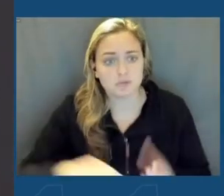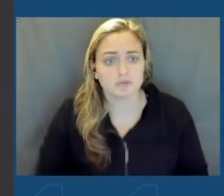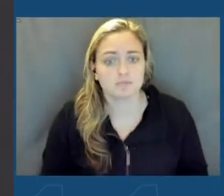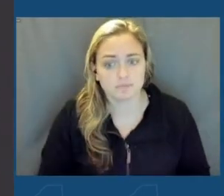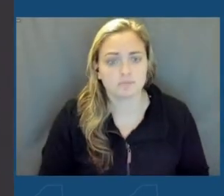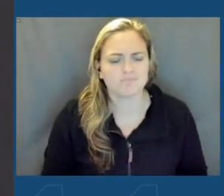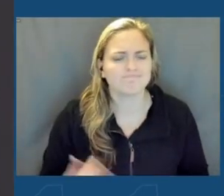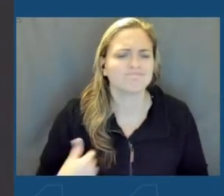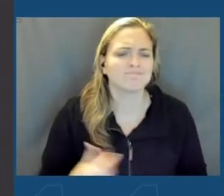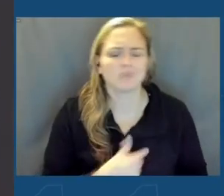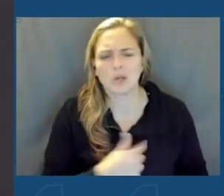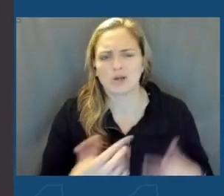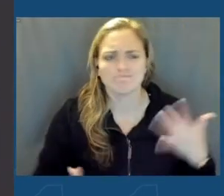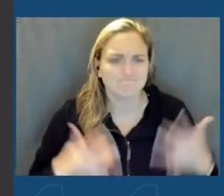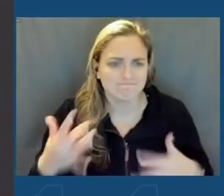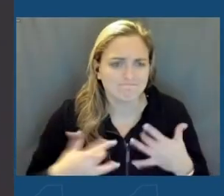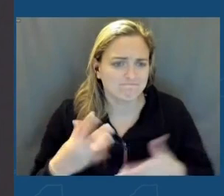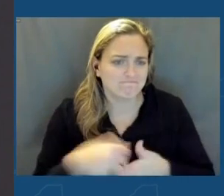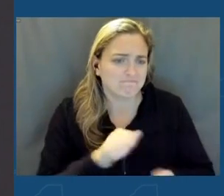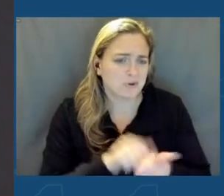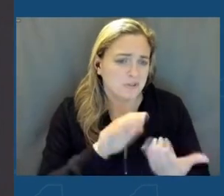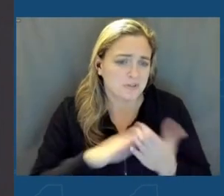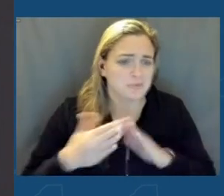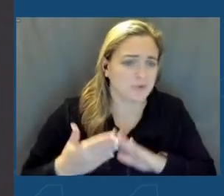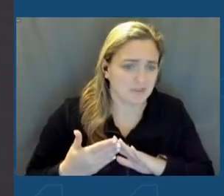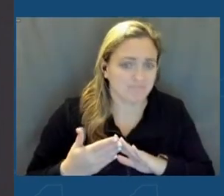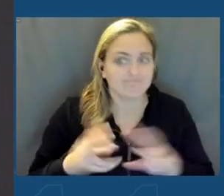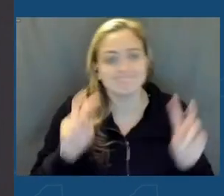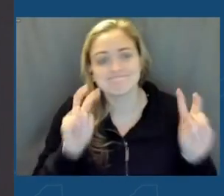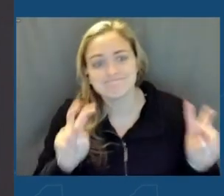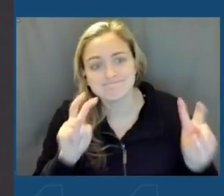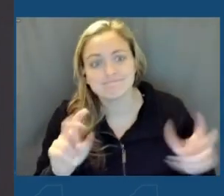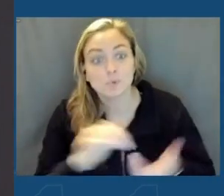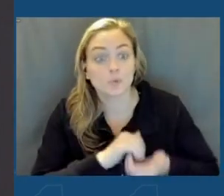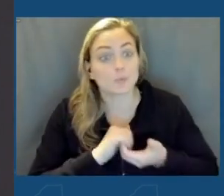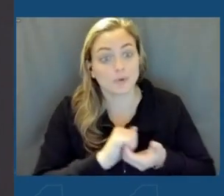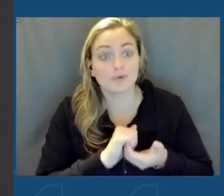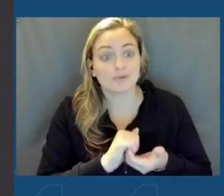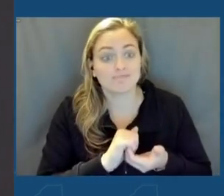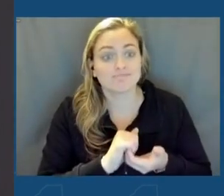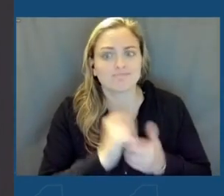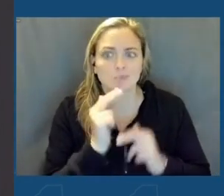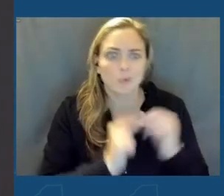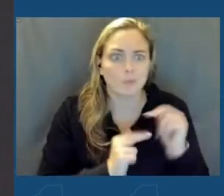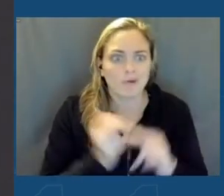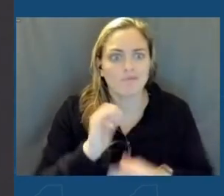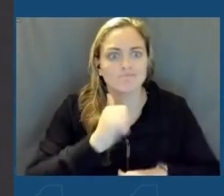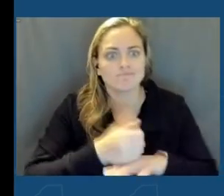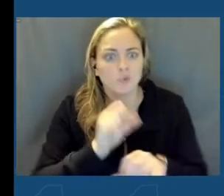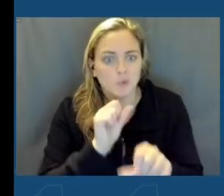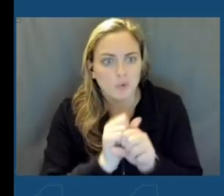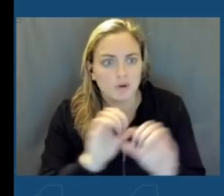So we are very excited to be part of this community and look forward to partnering to build the workforce of